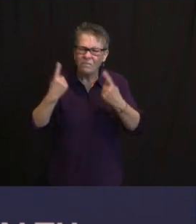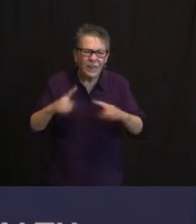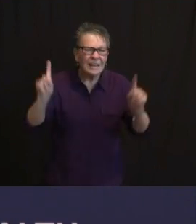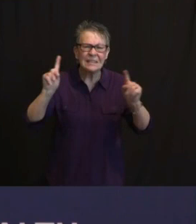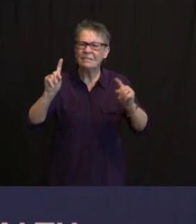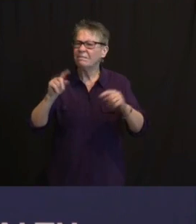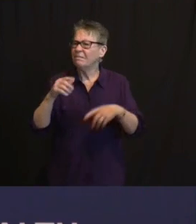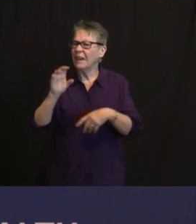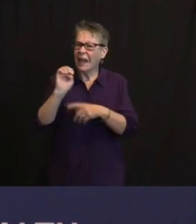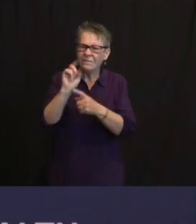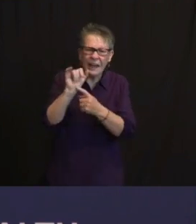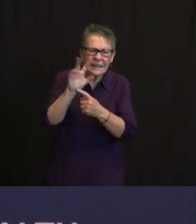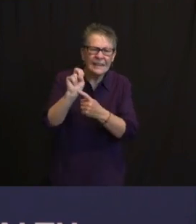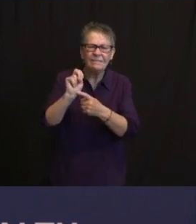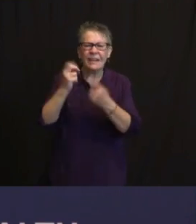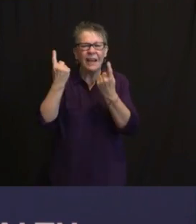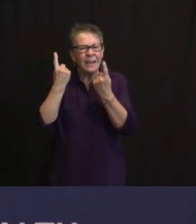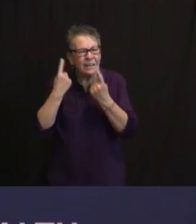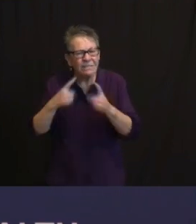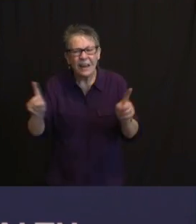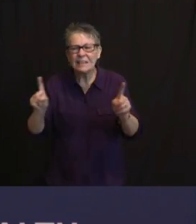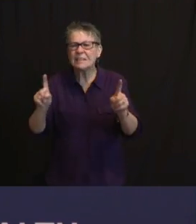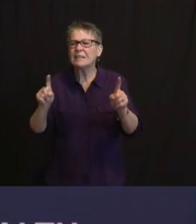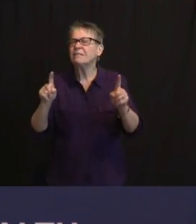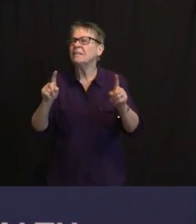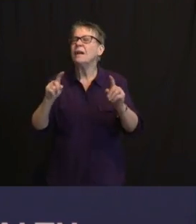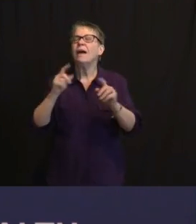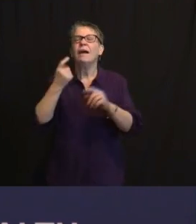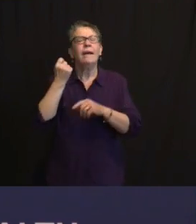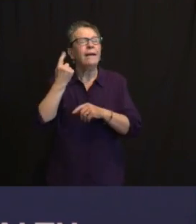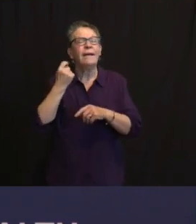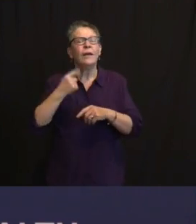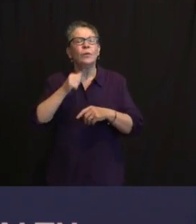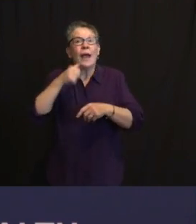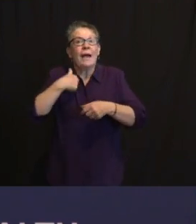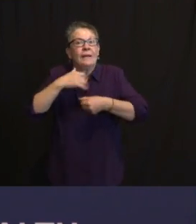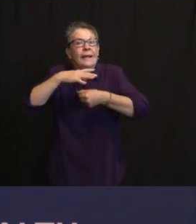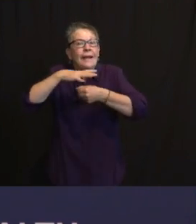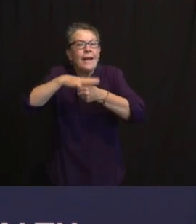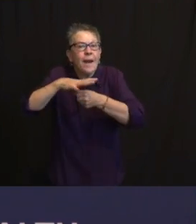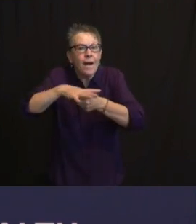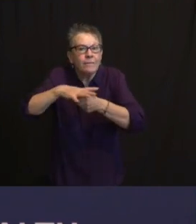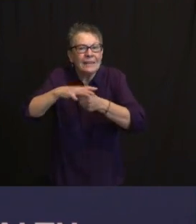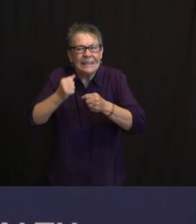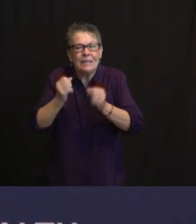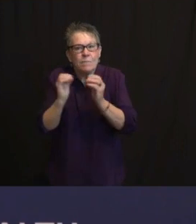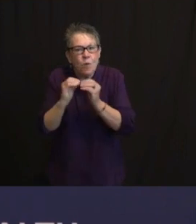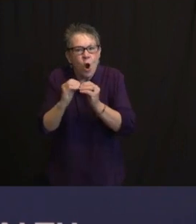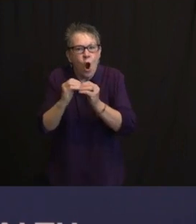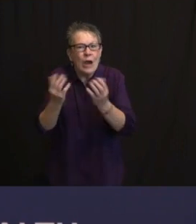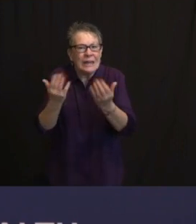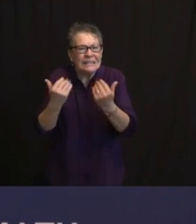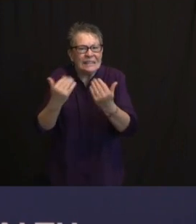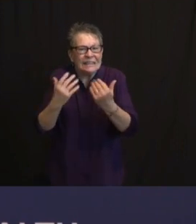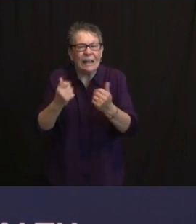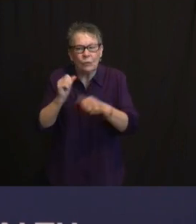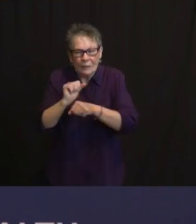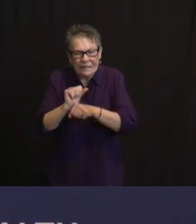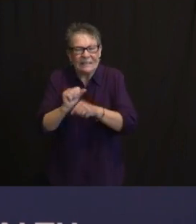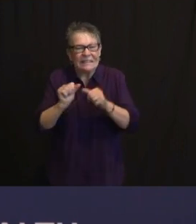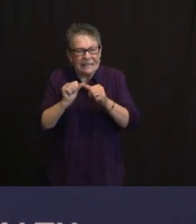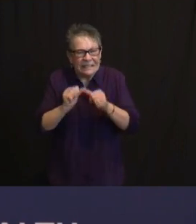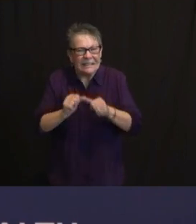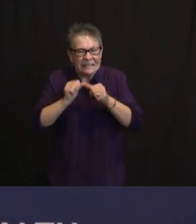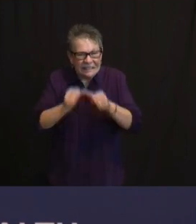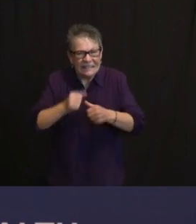IMBALANCES. WE ACCEPT THAT. WE UNDERSTAND IT. WE ARE GOING TO PLOW THROUGH THIS AS BEST AND AS FAST WE CAN. BUT WE ALSO WANTED TO GIVE CERTAINTY